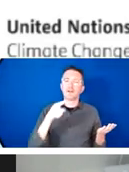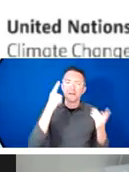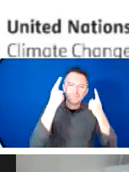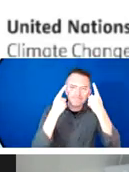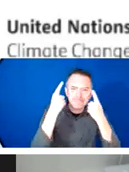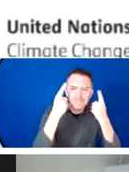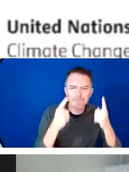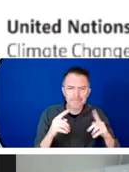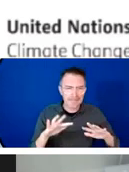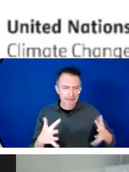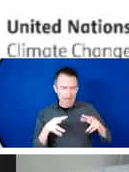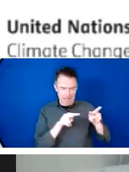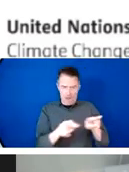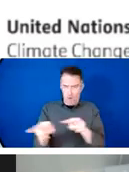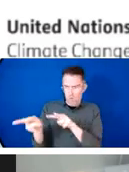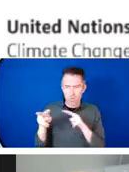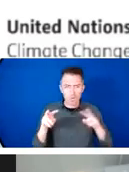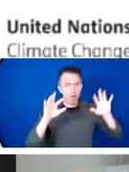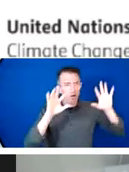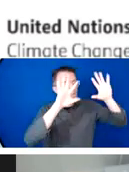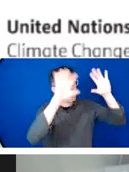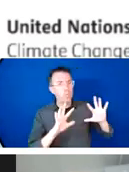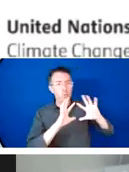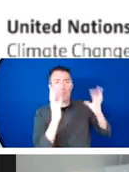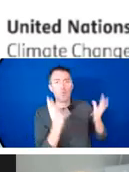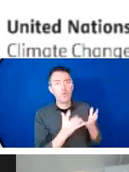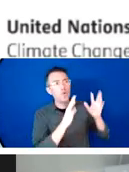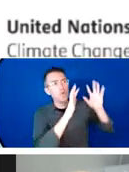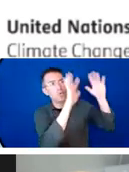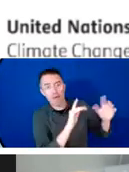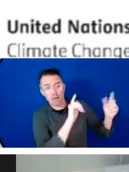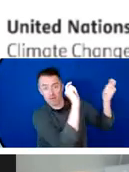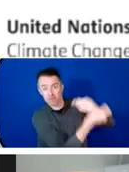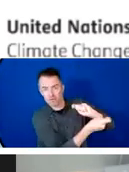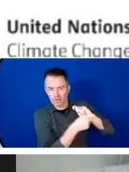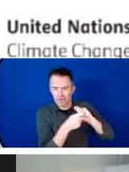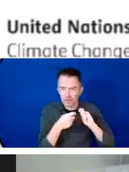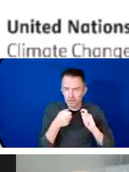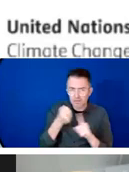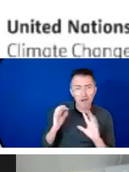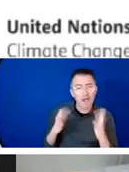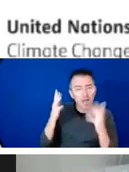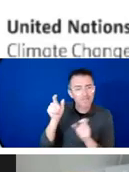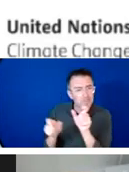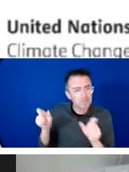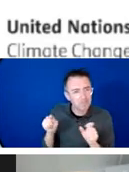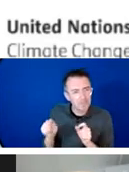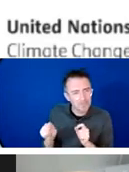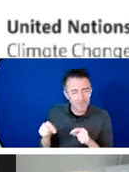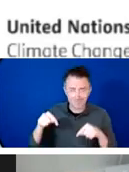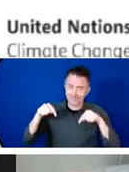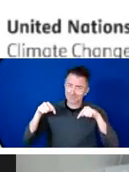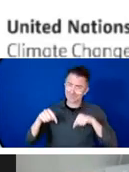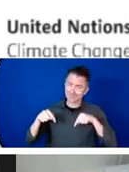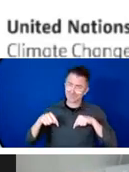The Comor's Union is very vulnerable to climate change, to disasters and to natural catastrophes, tropical